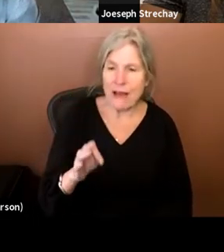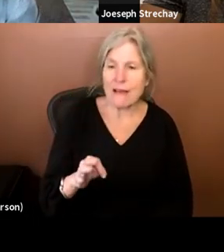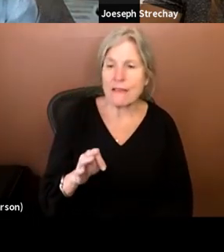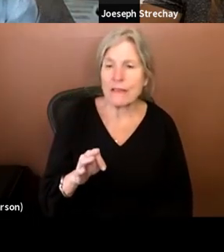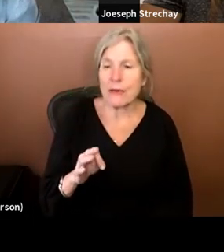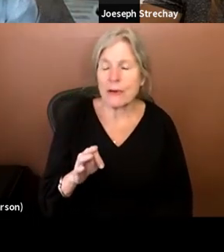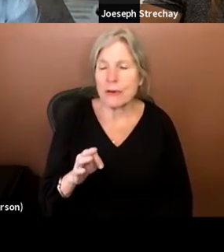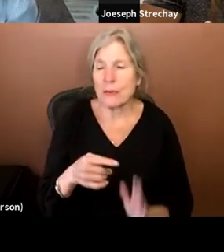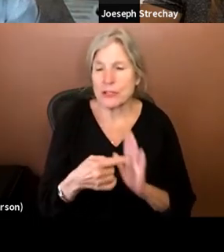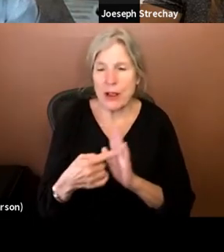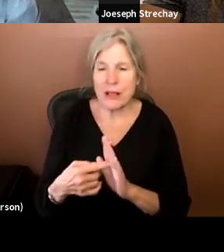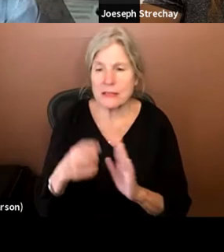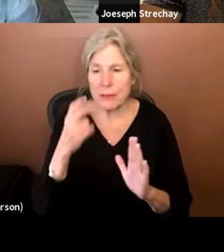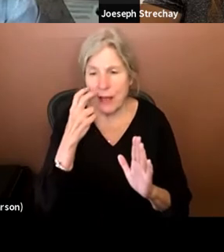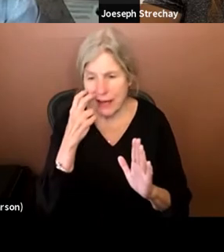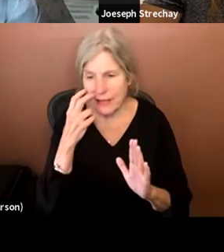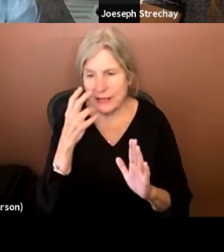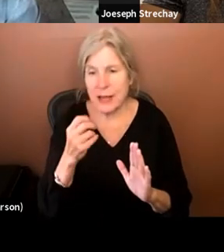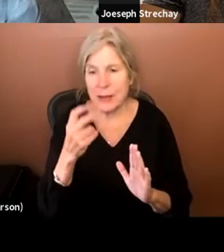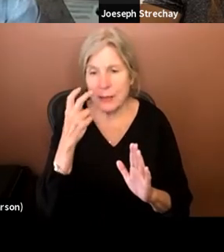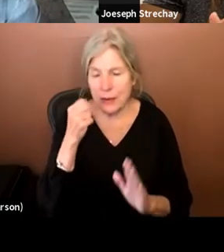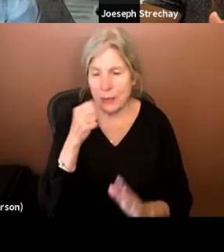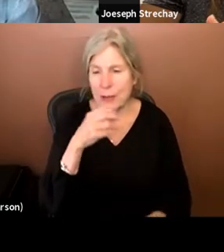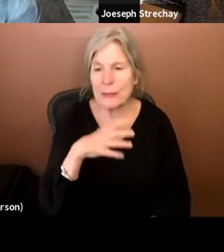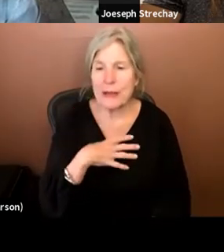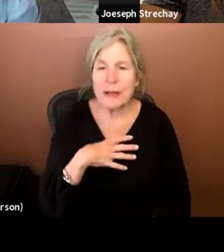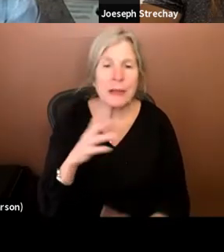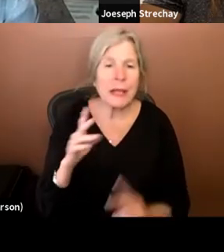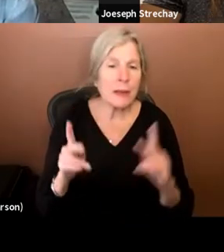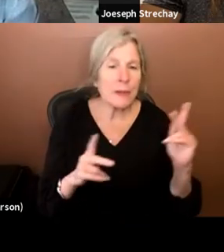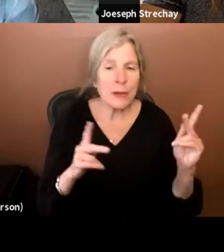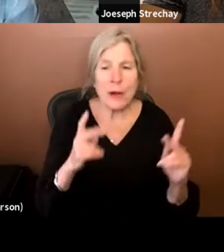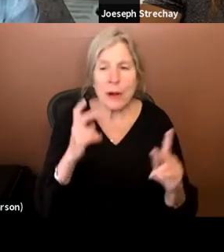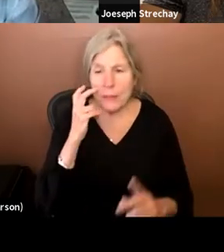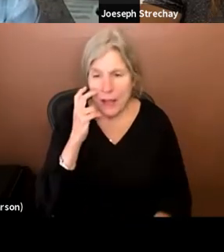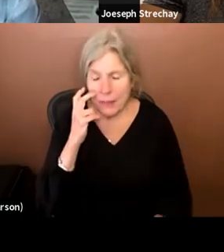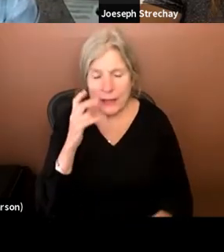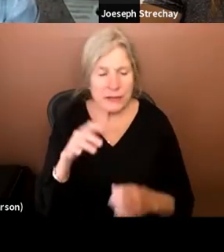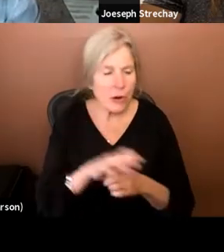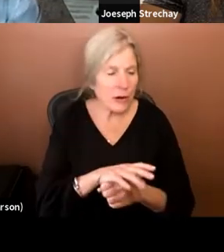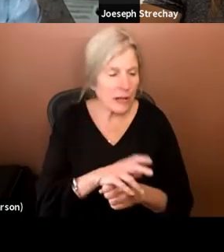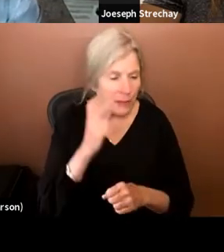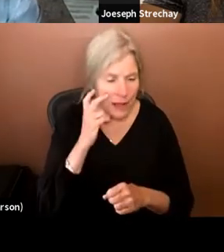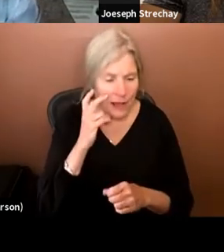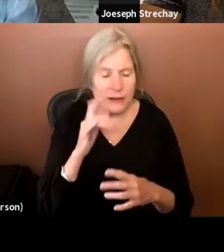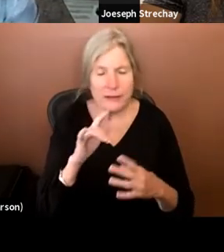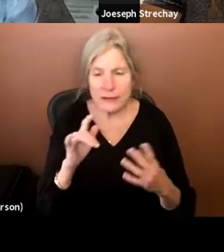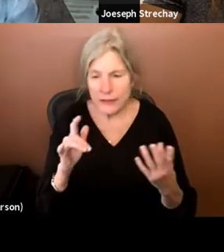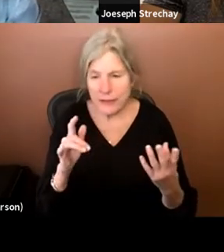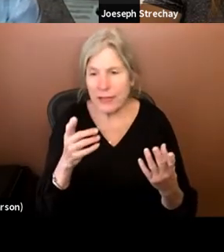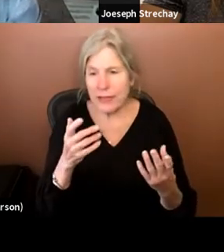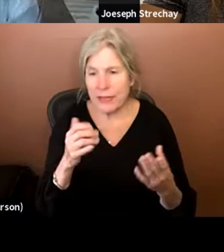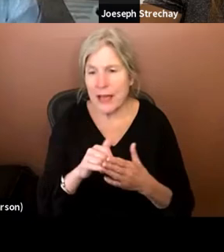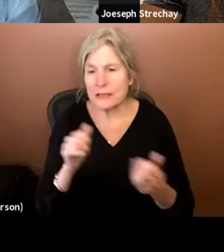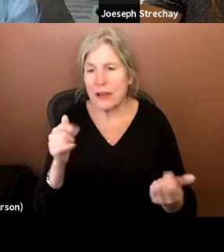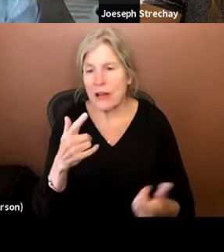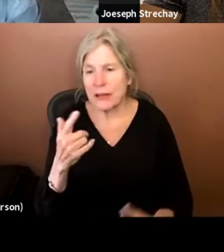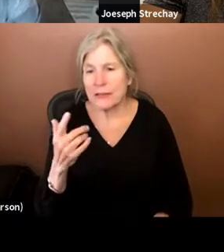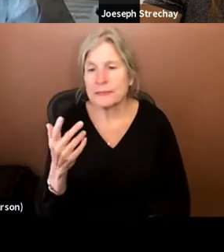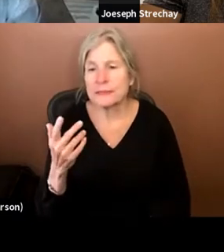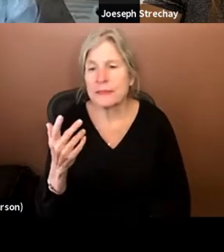of portrayals of blindness and particularly blind women, people who are blind, being totally blind, things like that. That's all